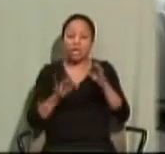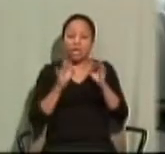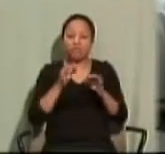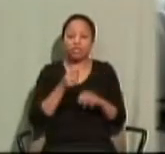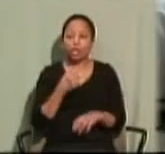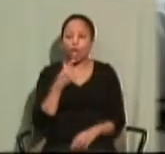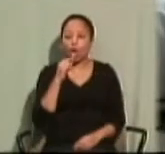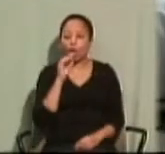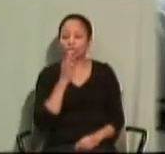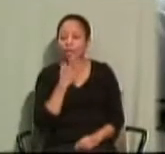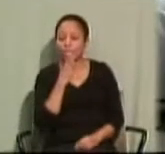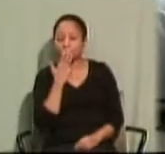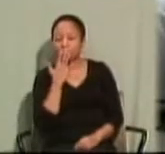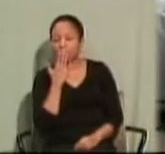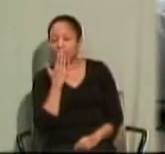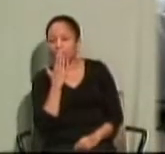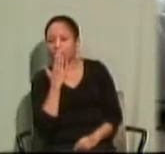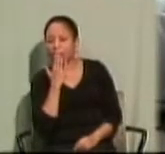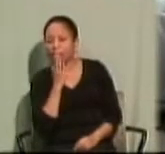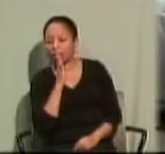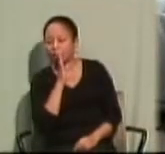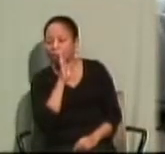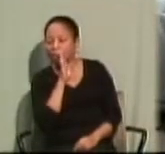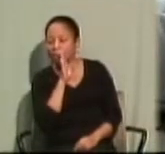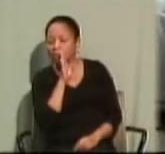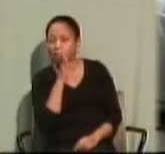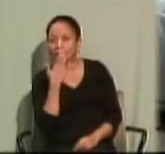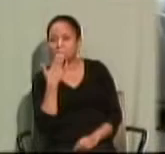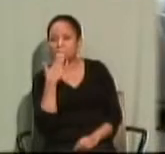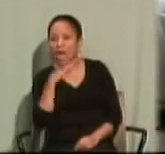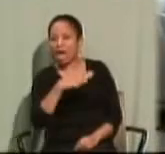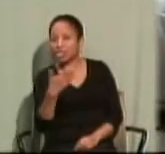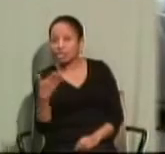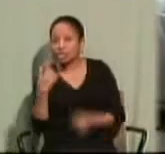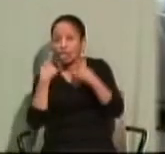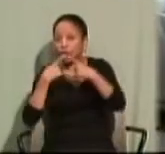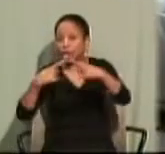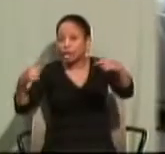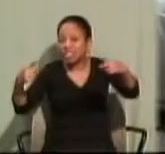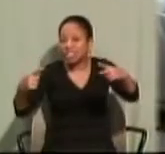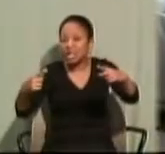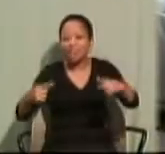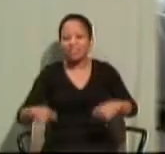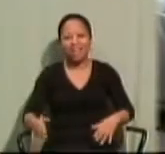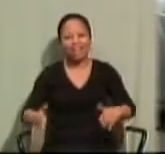but not good news. Good news stays in the background.